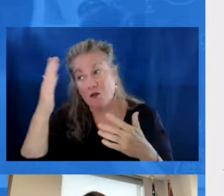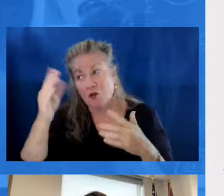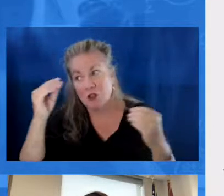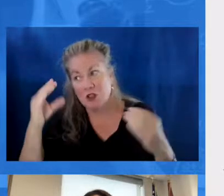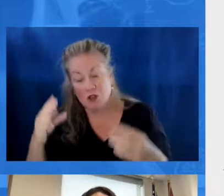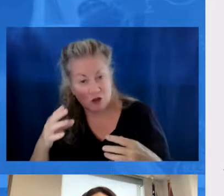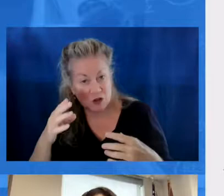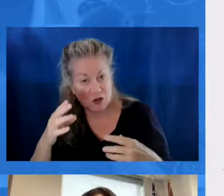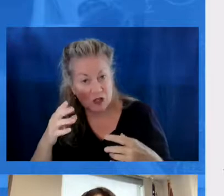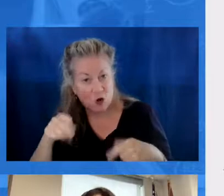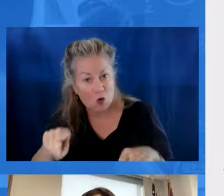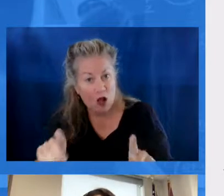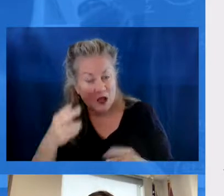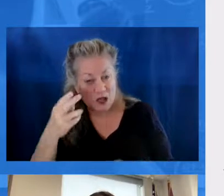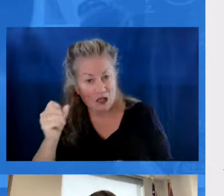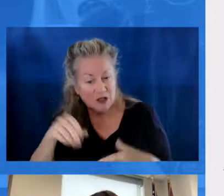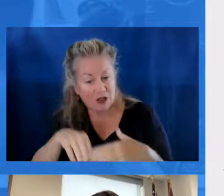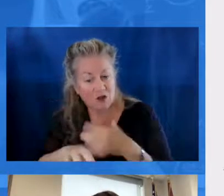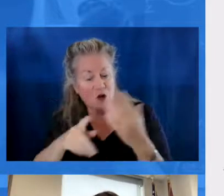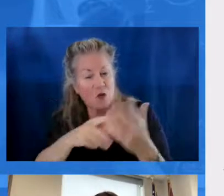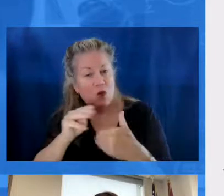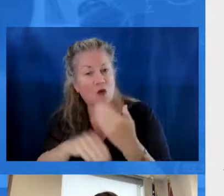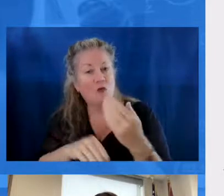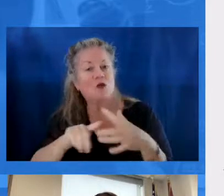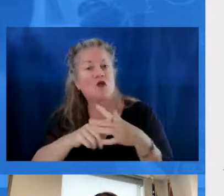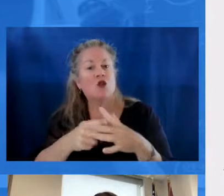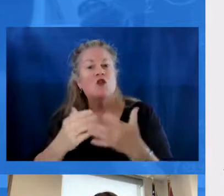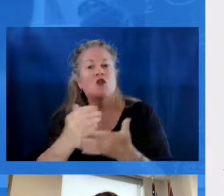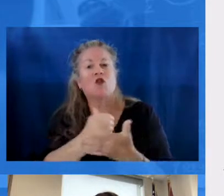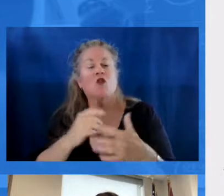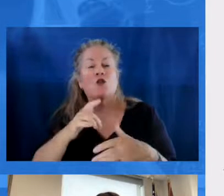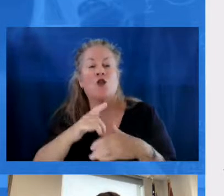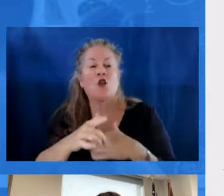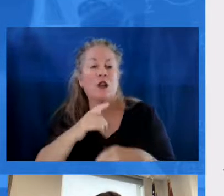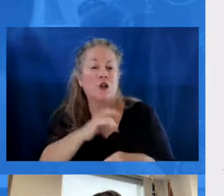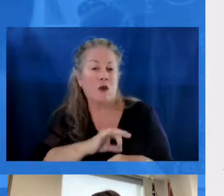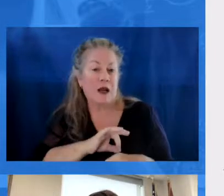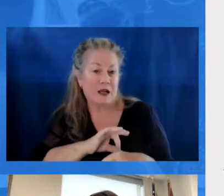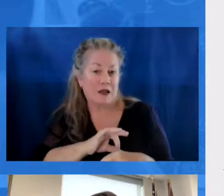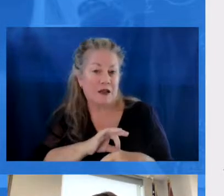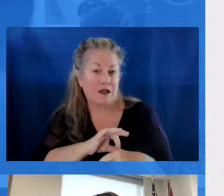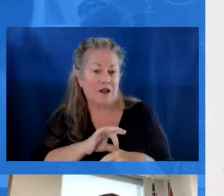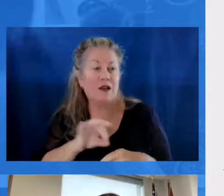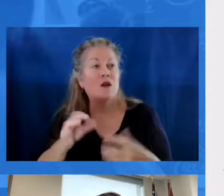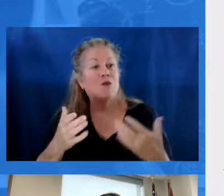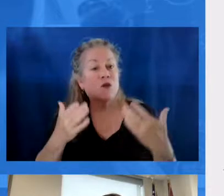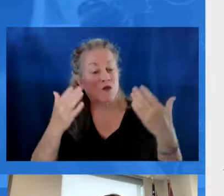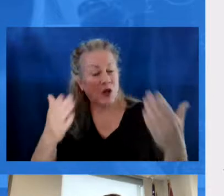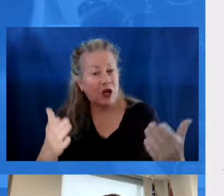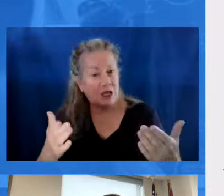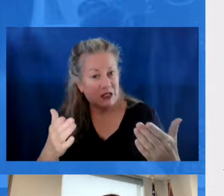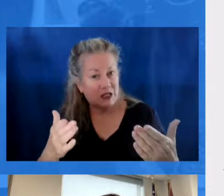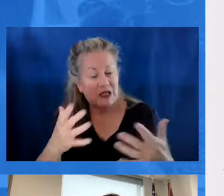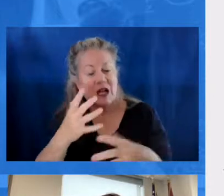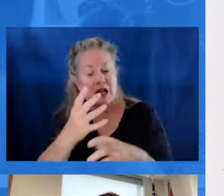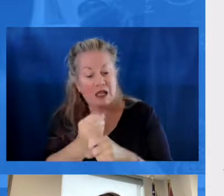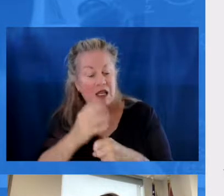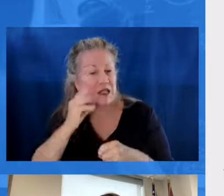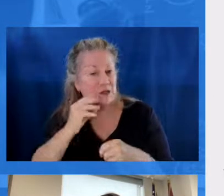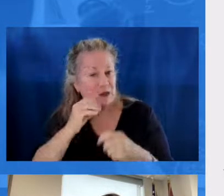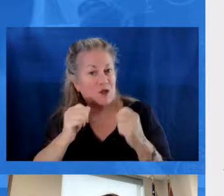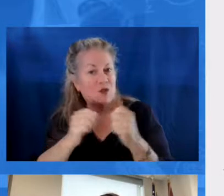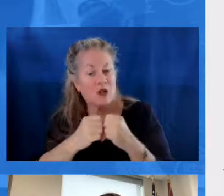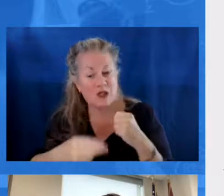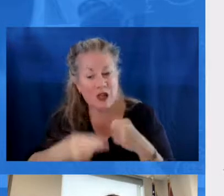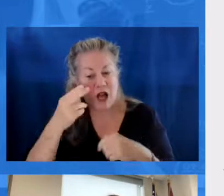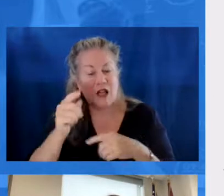future teachers in high school to really enter into programs, start to earn early credit, and actually provide and get